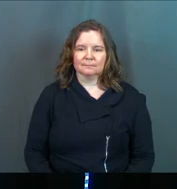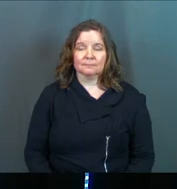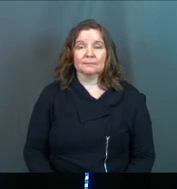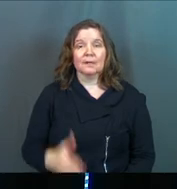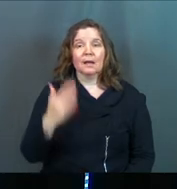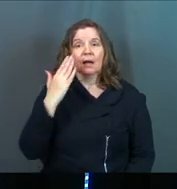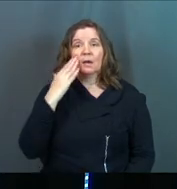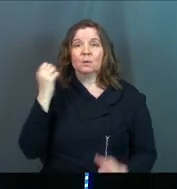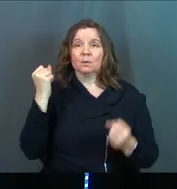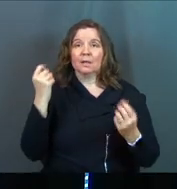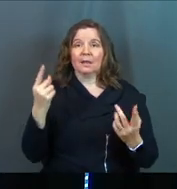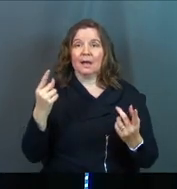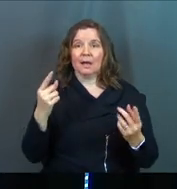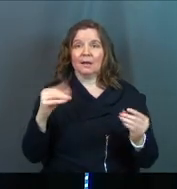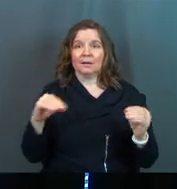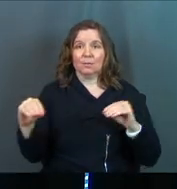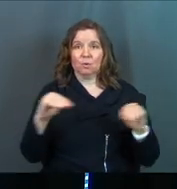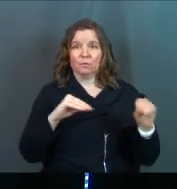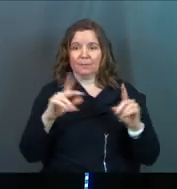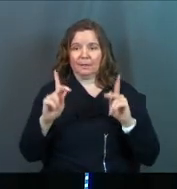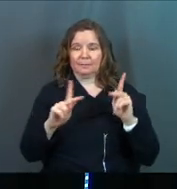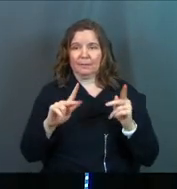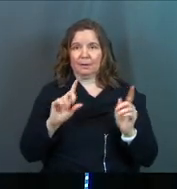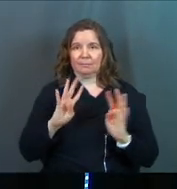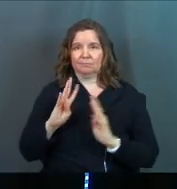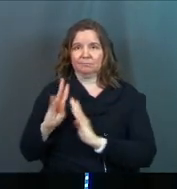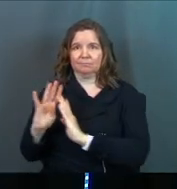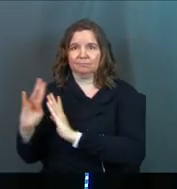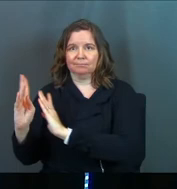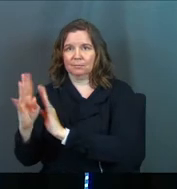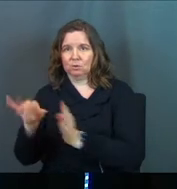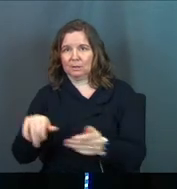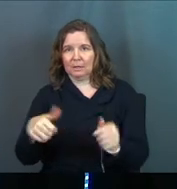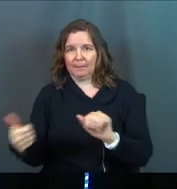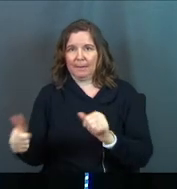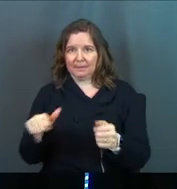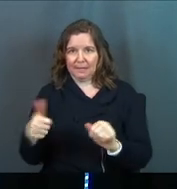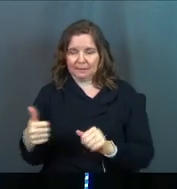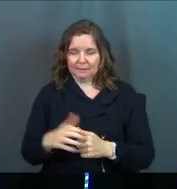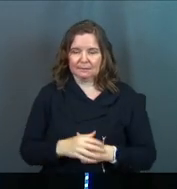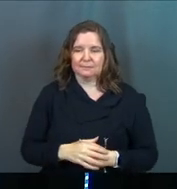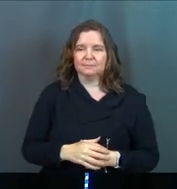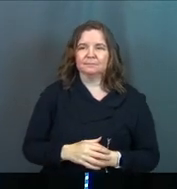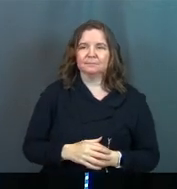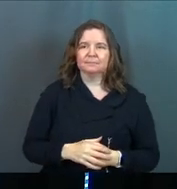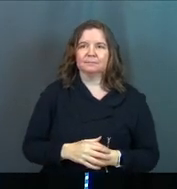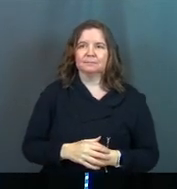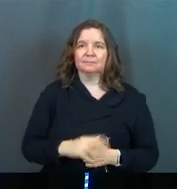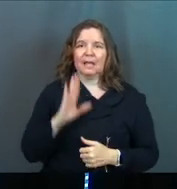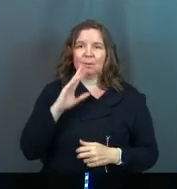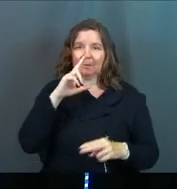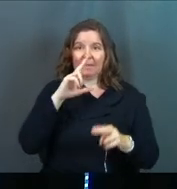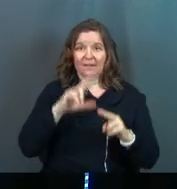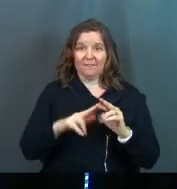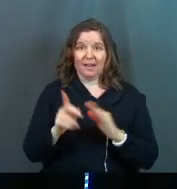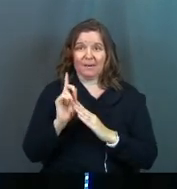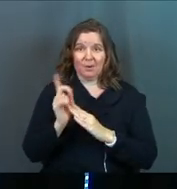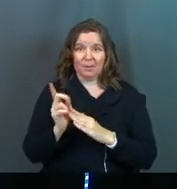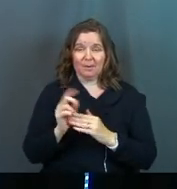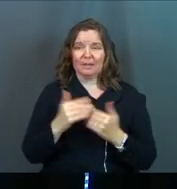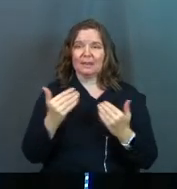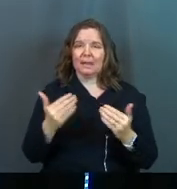I know there's a lot of movement going on because people are getting baptized, and they're all moving to that side of the room. It's going to be a fun moment.